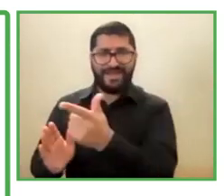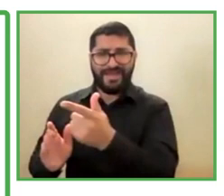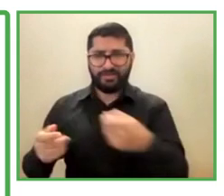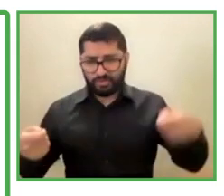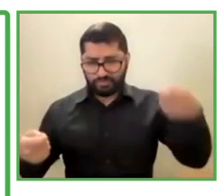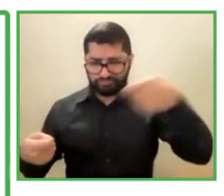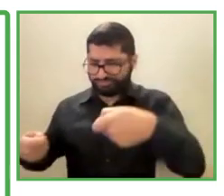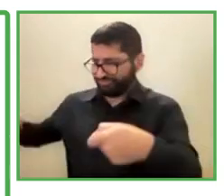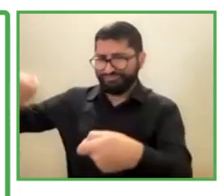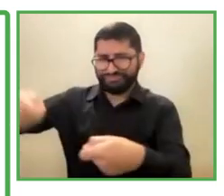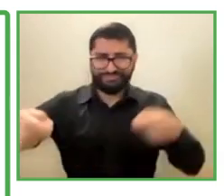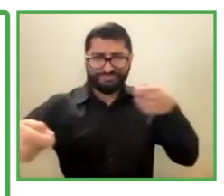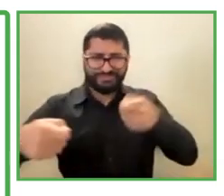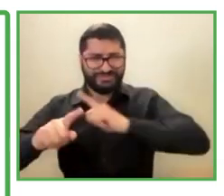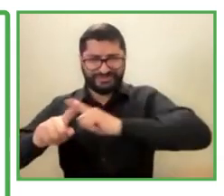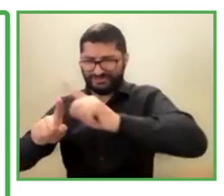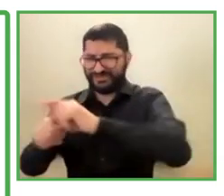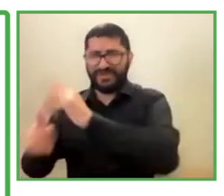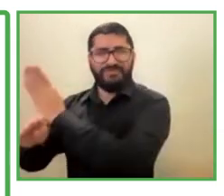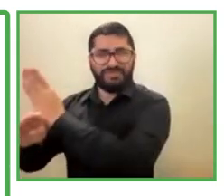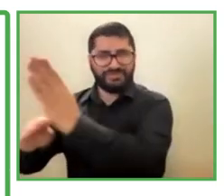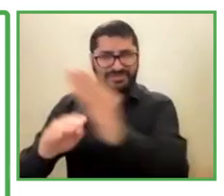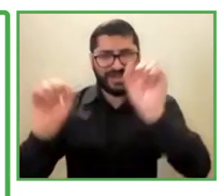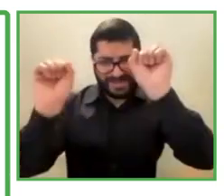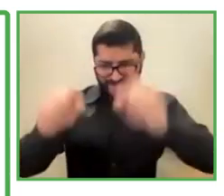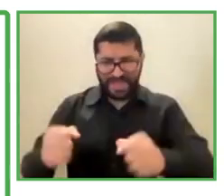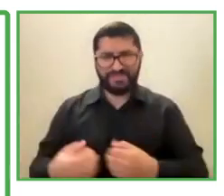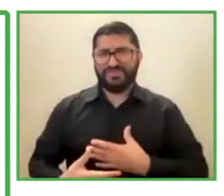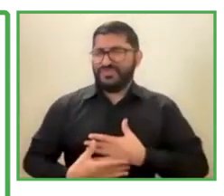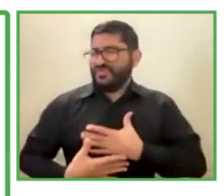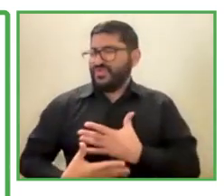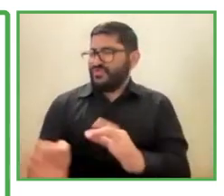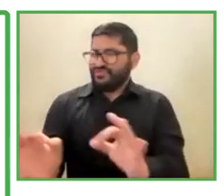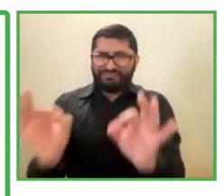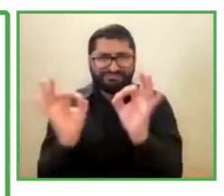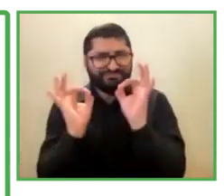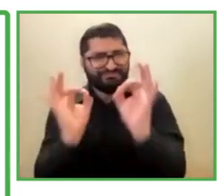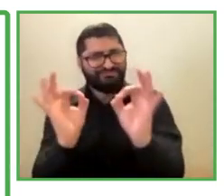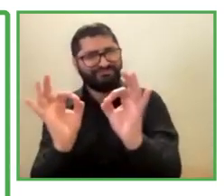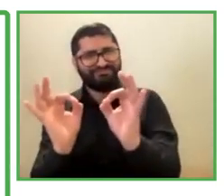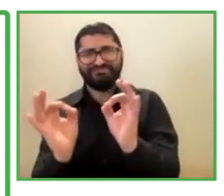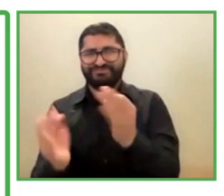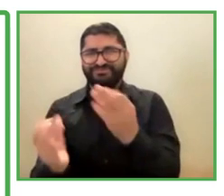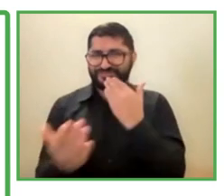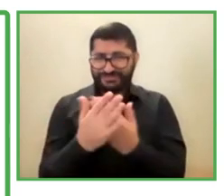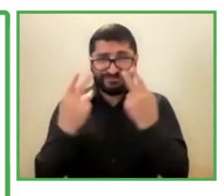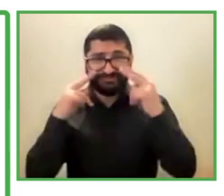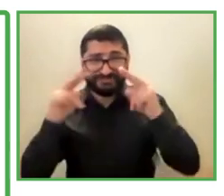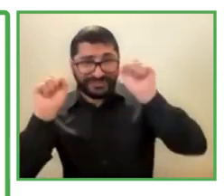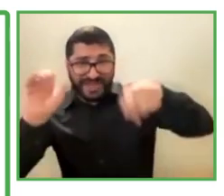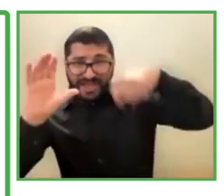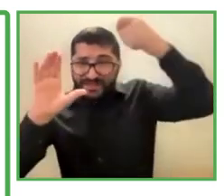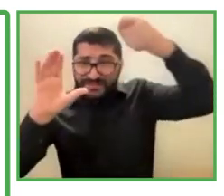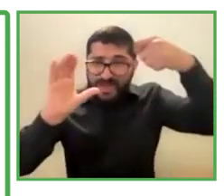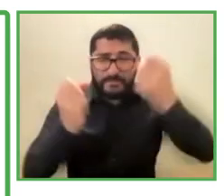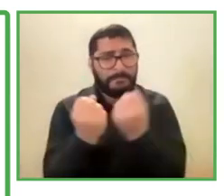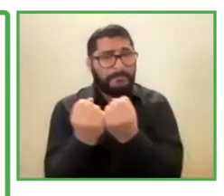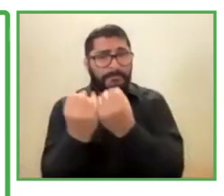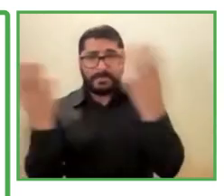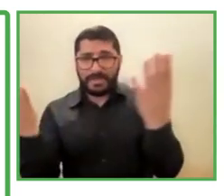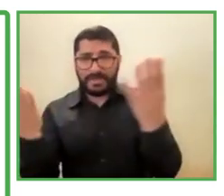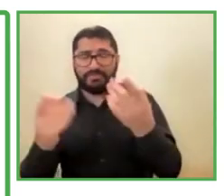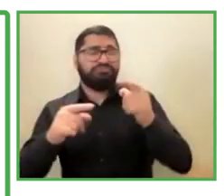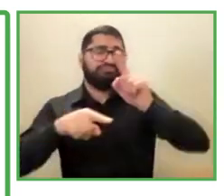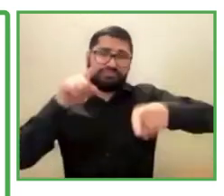with in this company, it's fantastic. As you were able to see in the video. Many times,